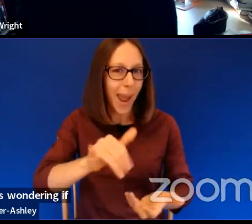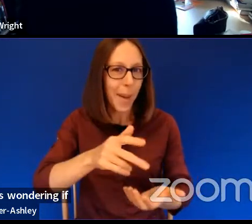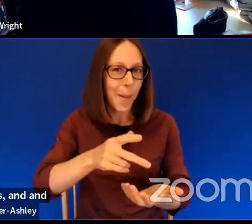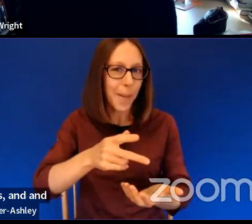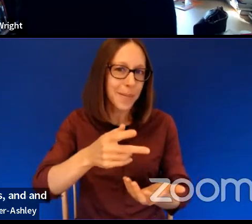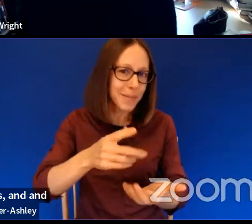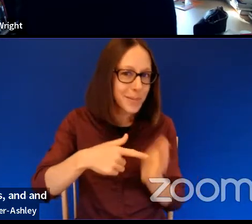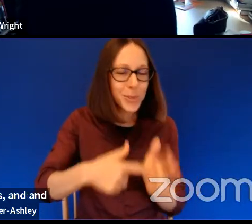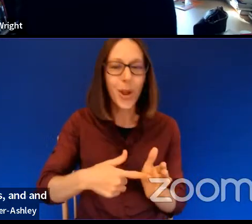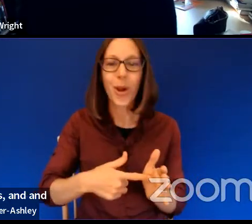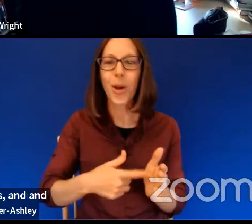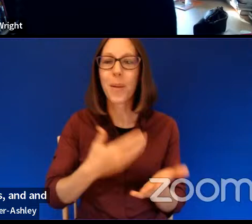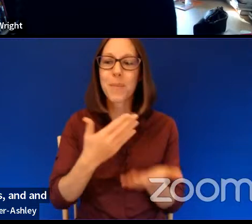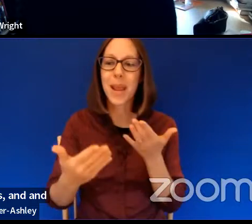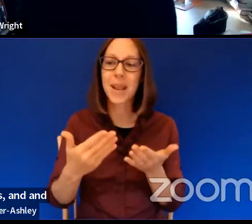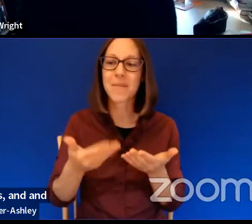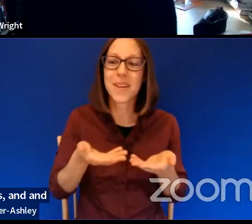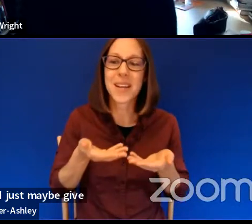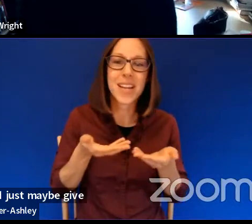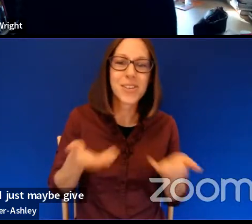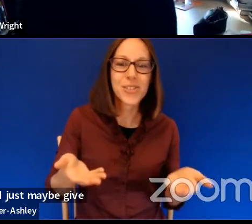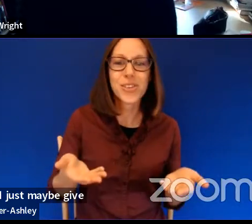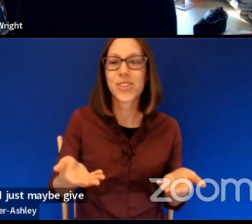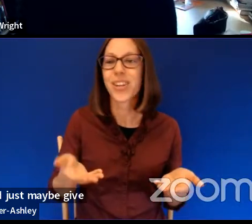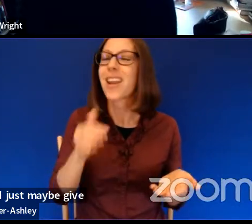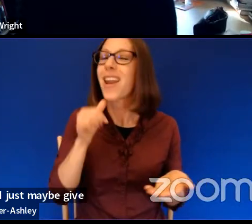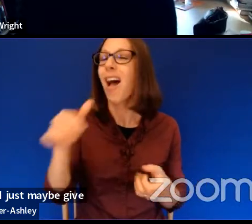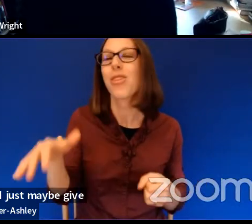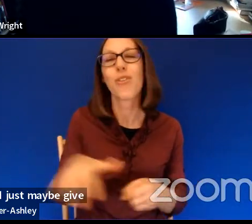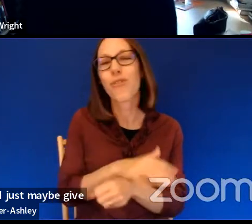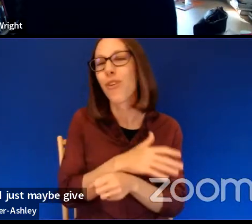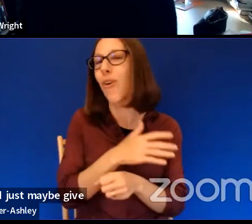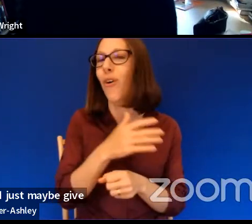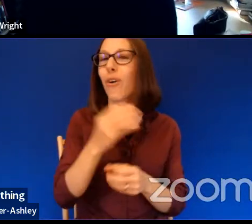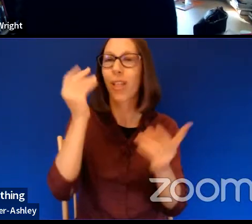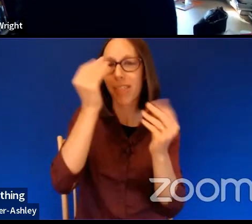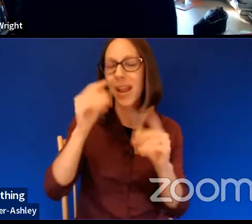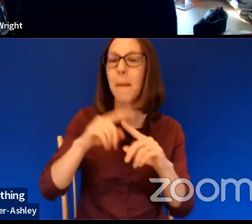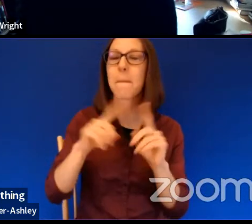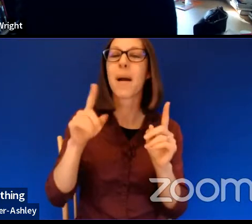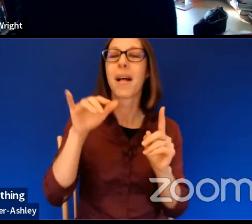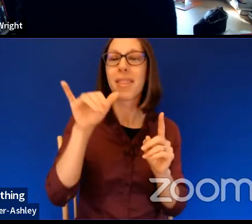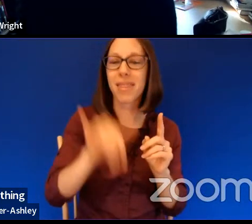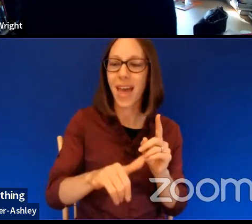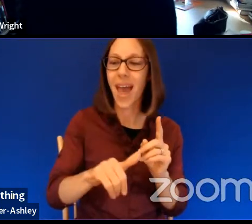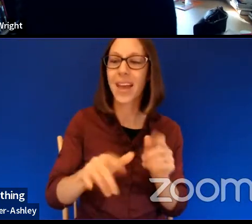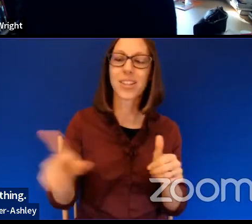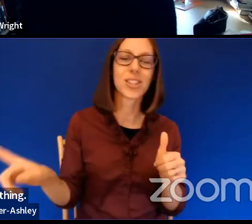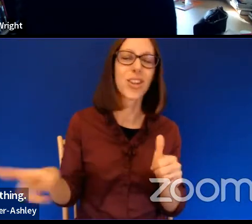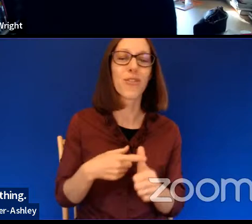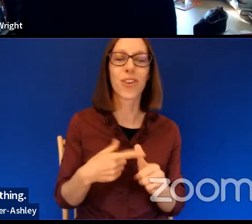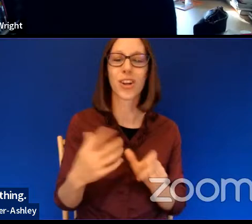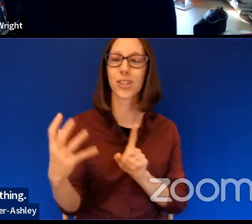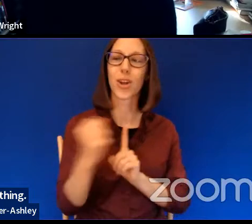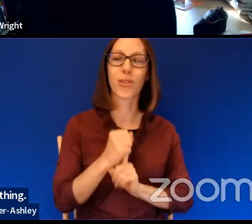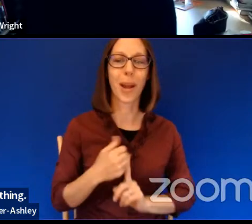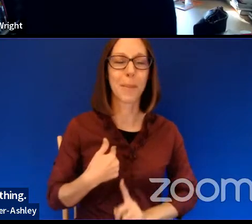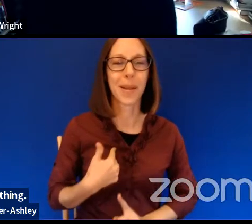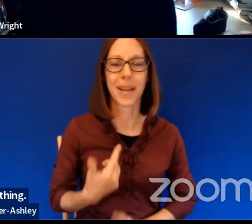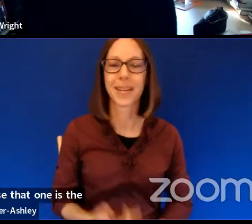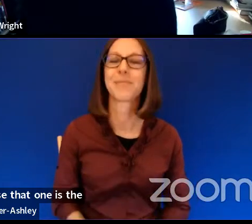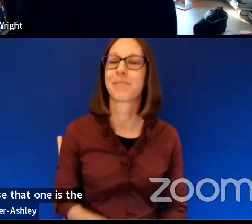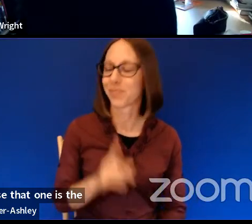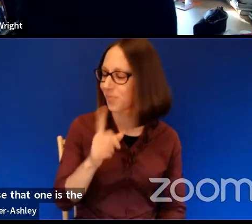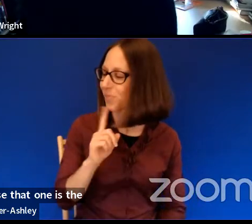and just maybe give a little hint, not the whole thing, but into what you were thinking, because that one was the first thing, it just grabbed me, and I just couldn't. Sure, yeah.